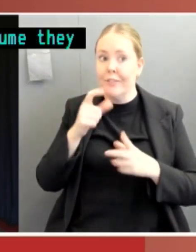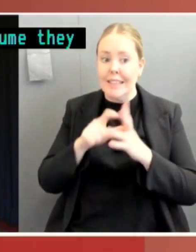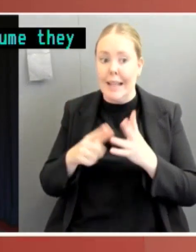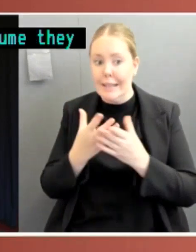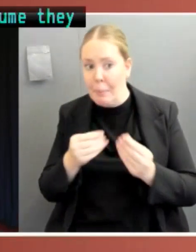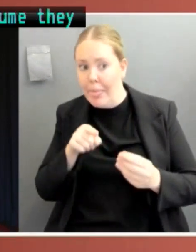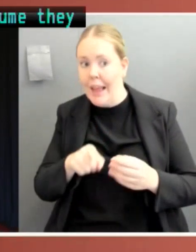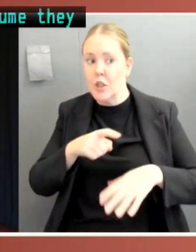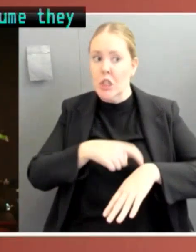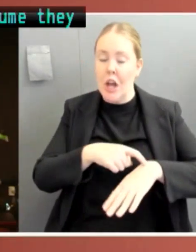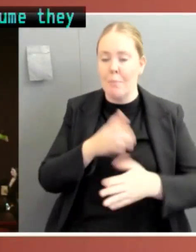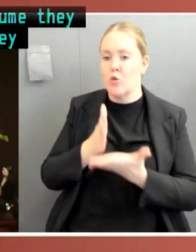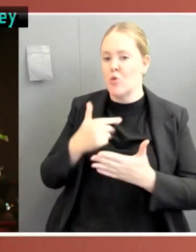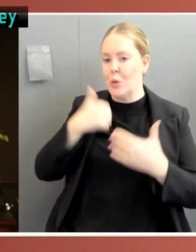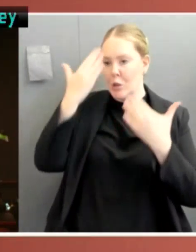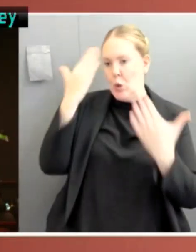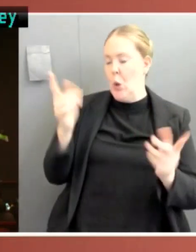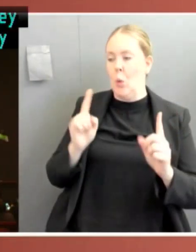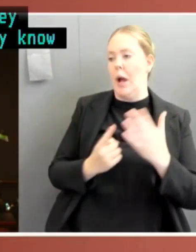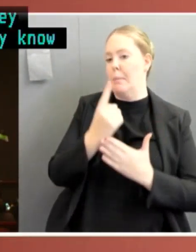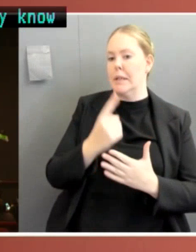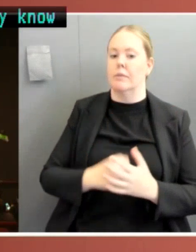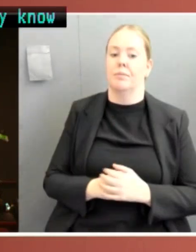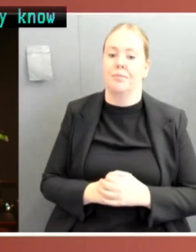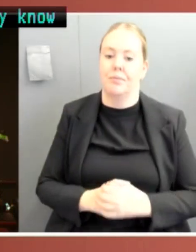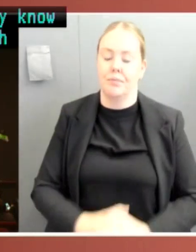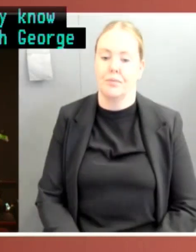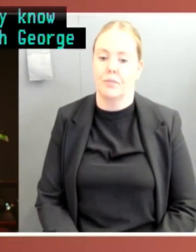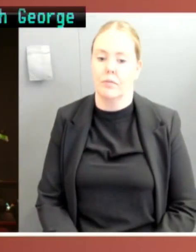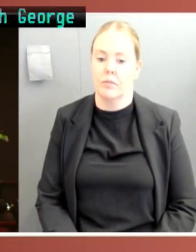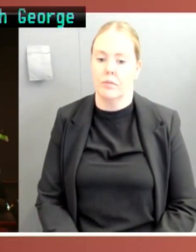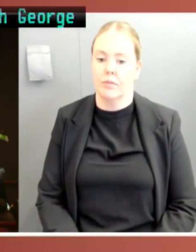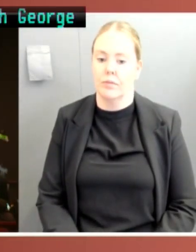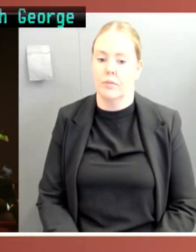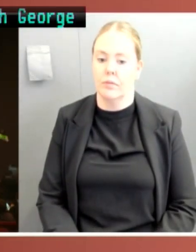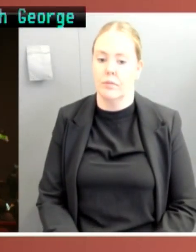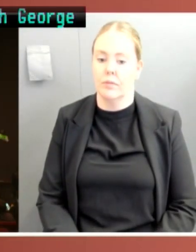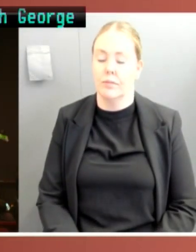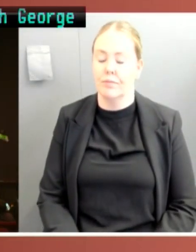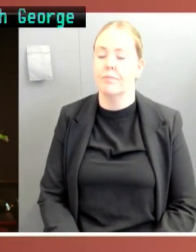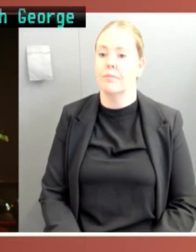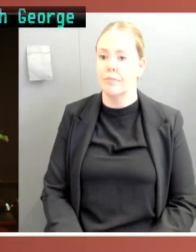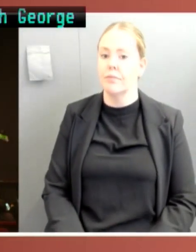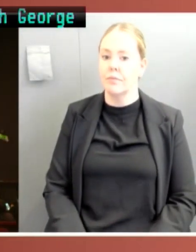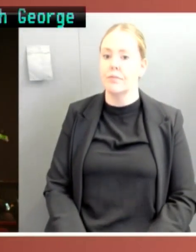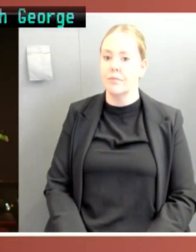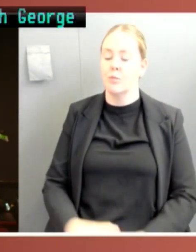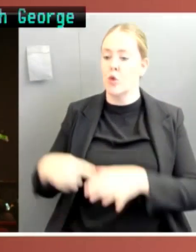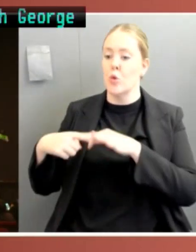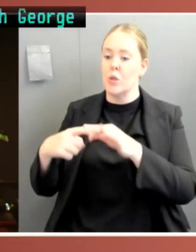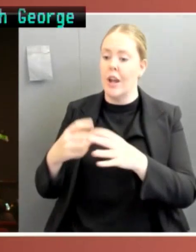There have been examples where Governors-General have... There have been examples where Governors-General have